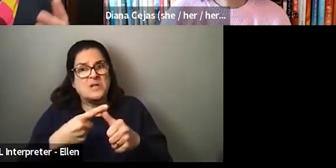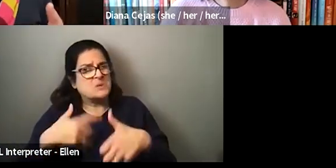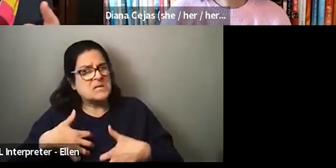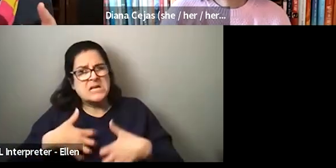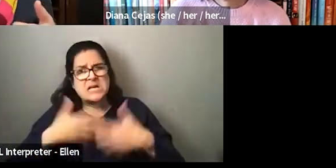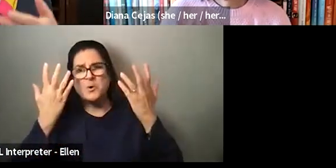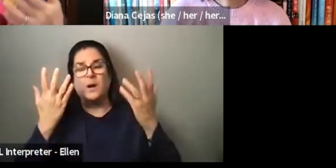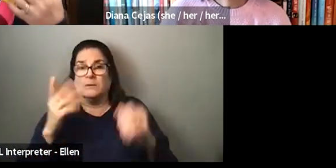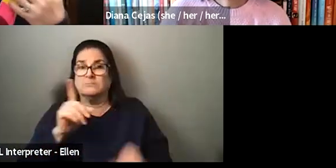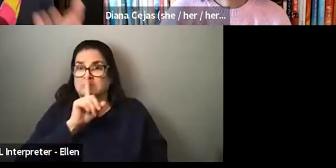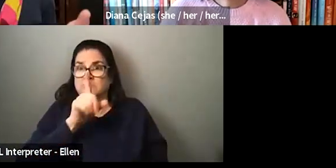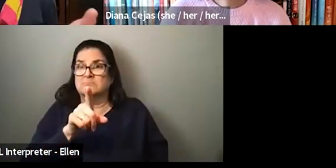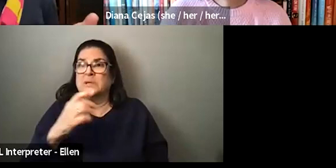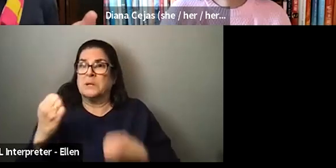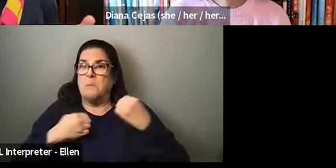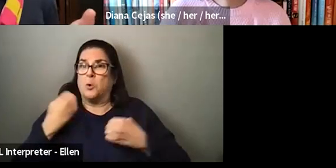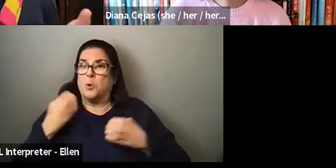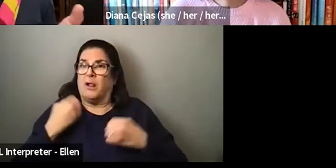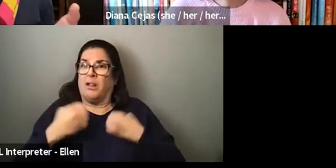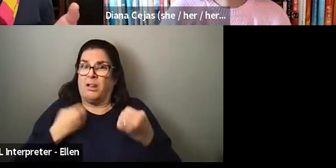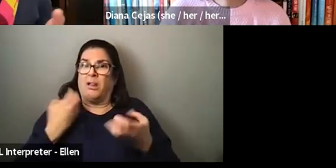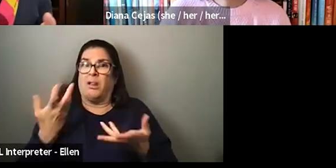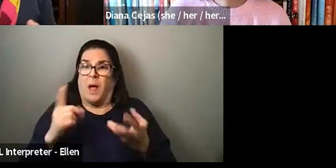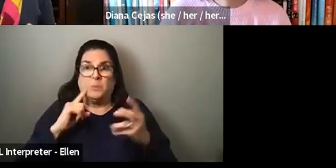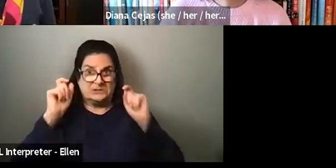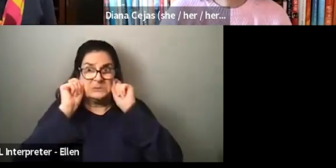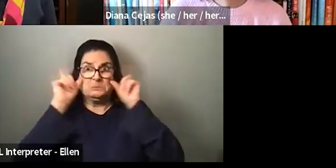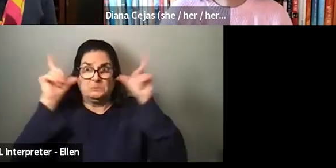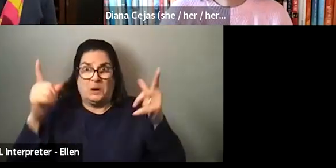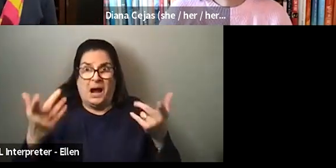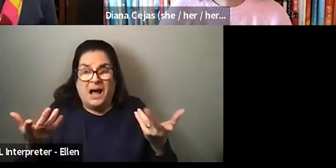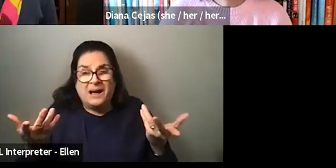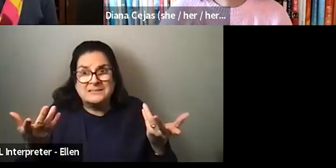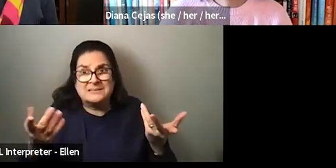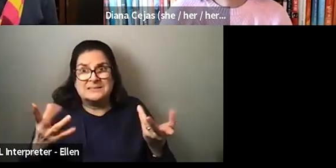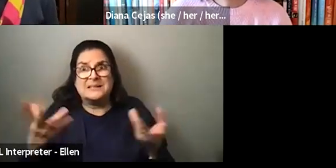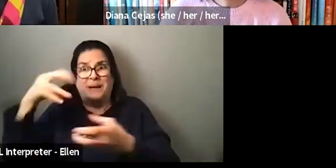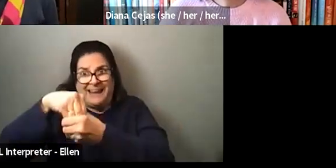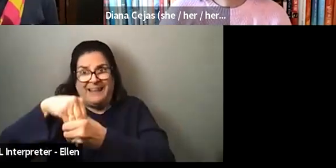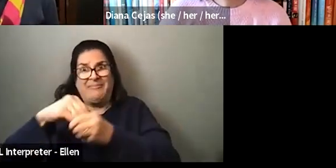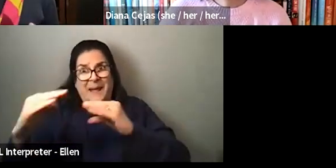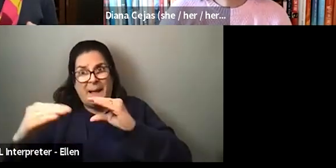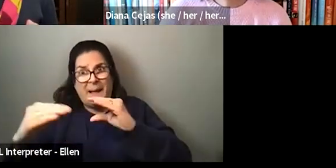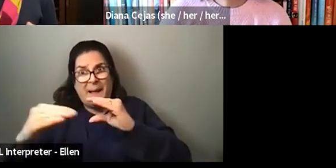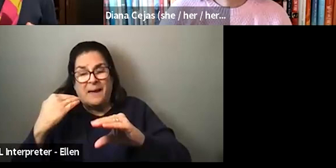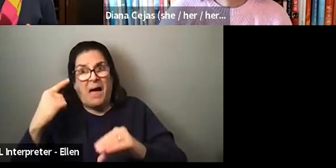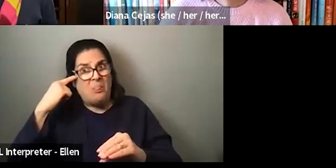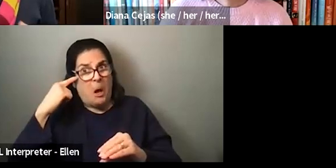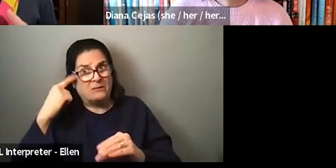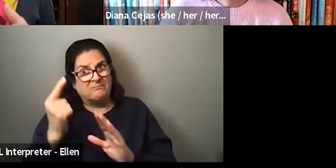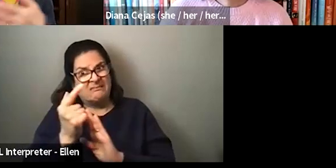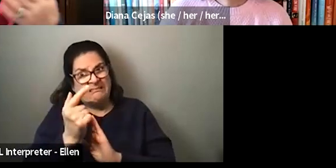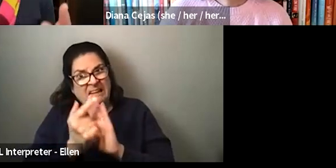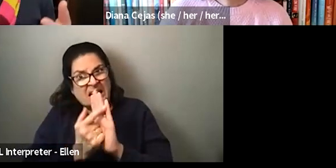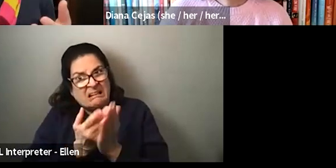I mean, I was probably a little emotional. I was kind of really surprised that this would even be in an email. I kind of thought, is that something that's legally even